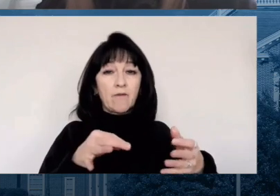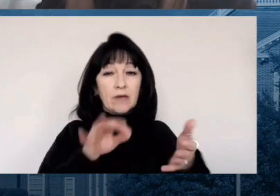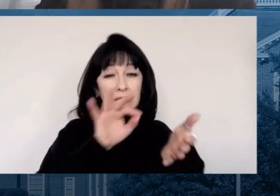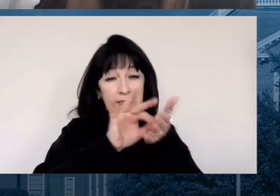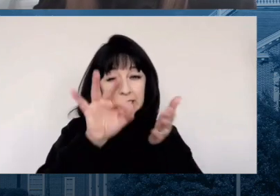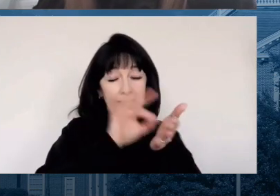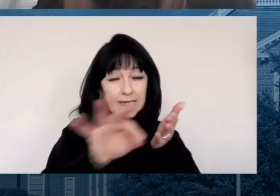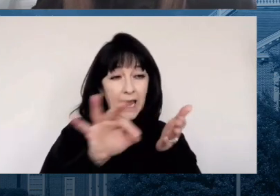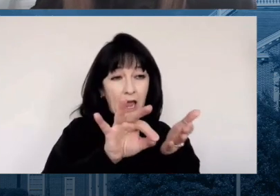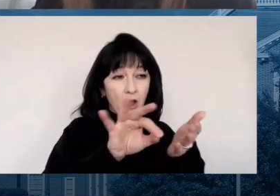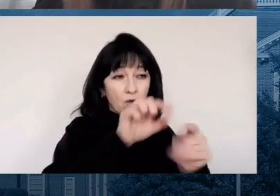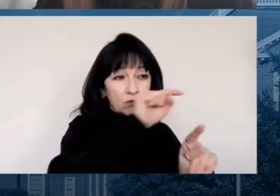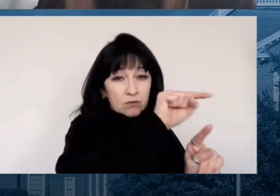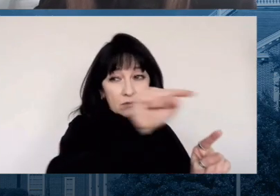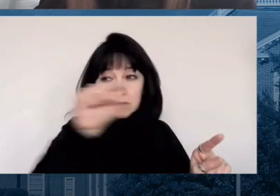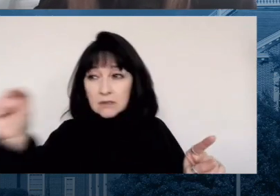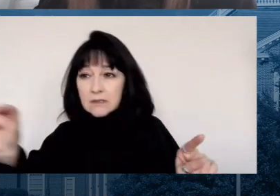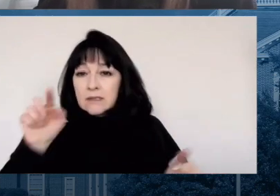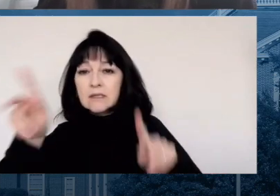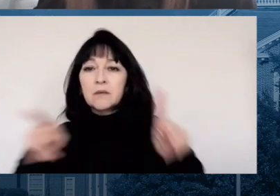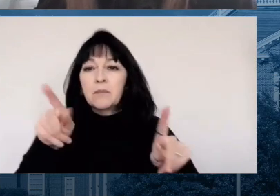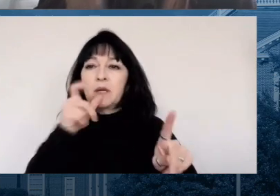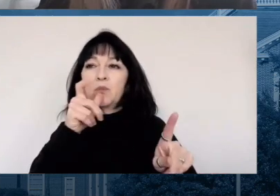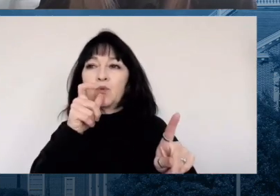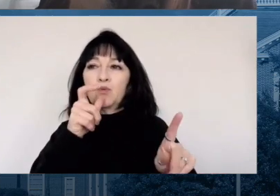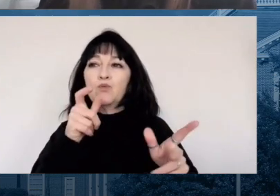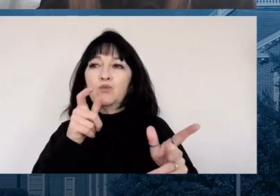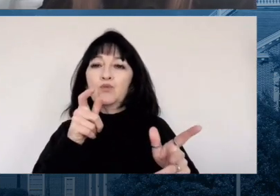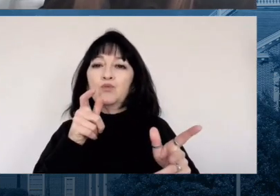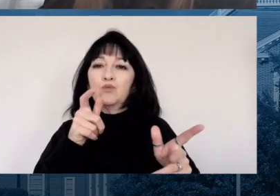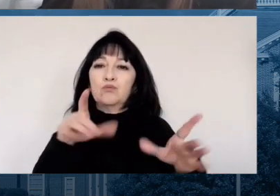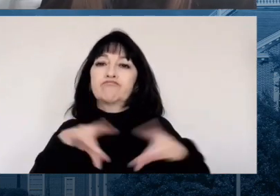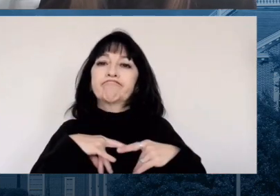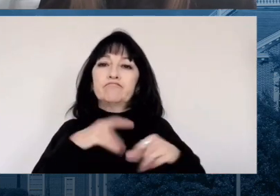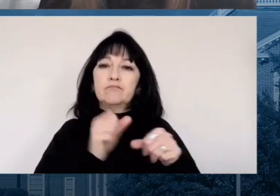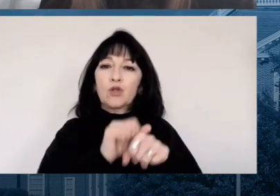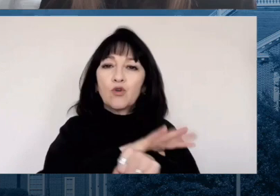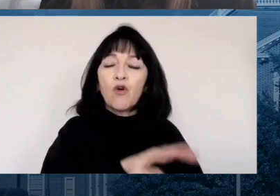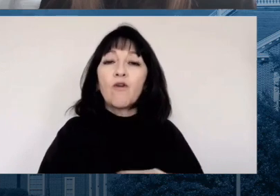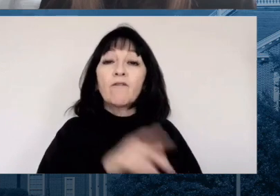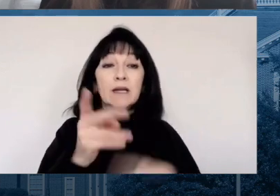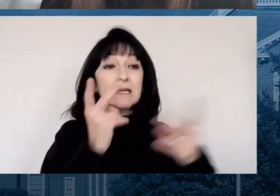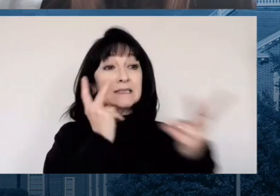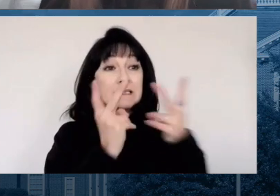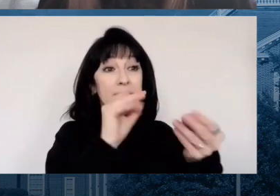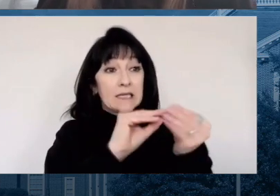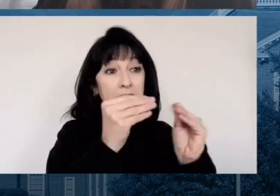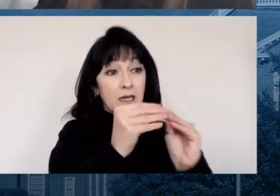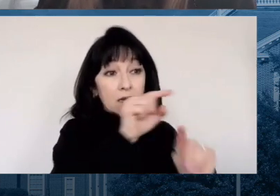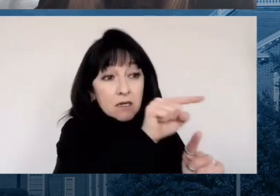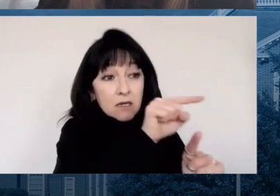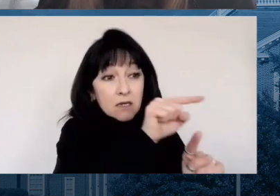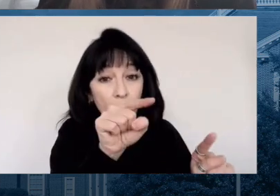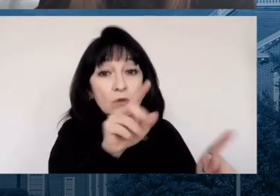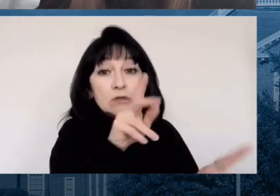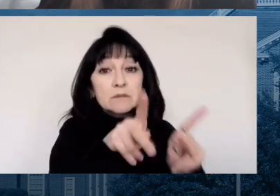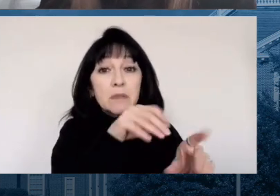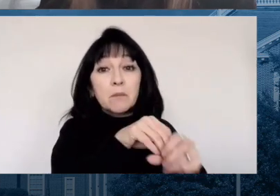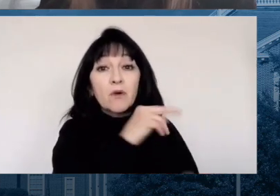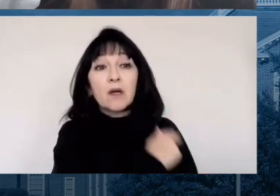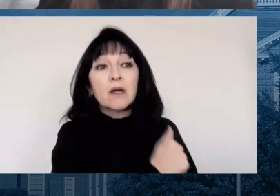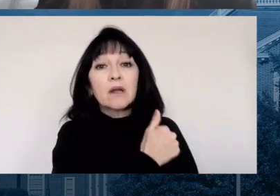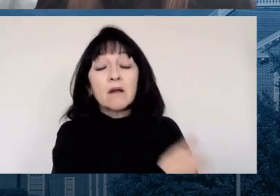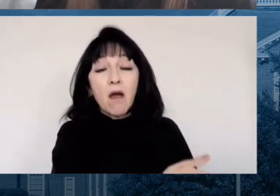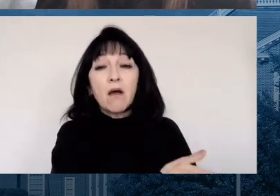Just to add on to what you said, Governor, and we hear from the hospitals is two things.